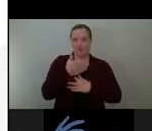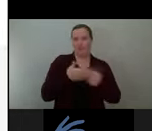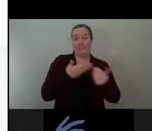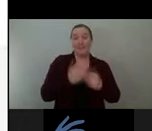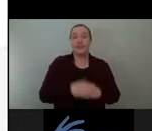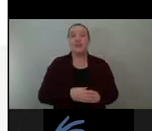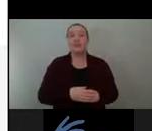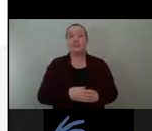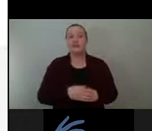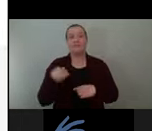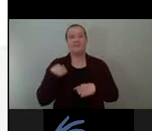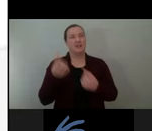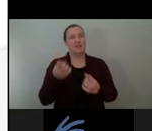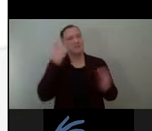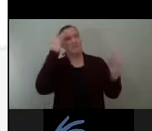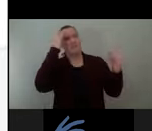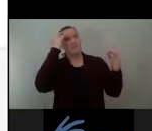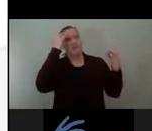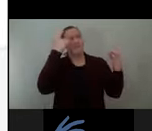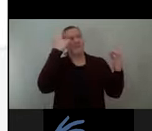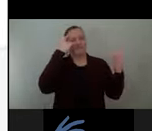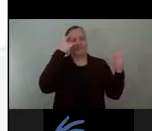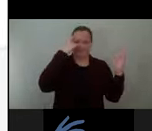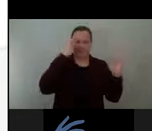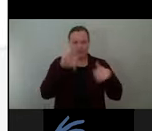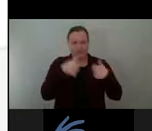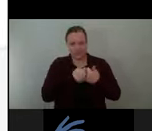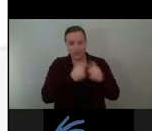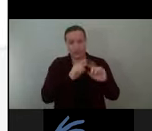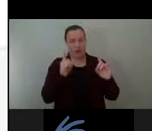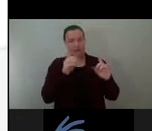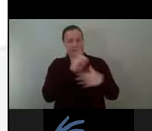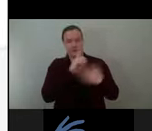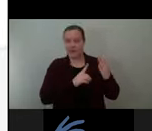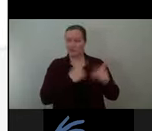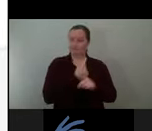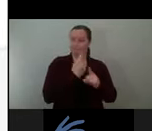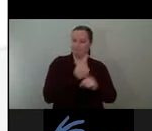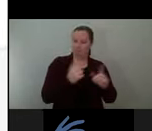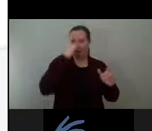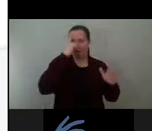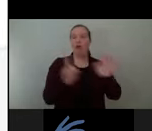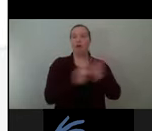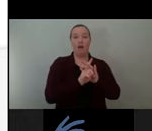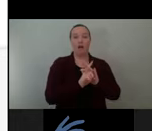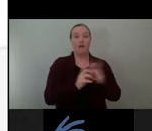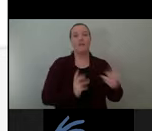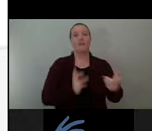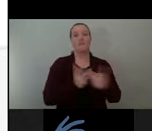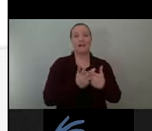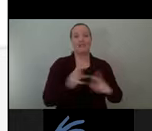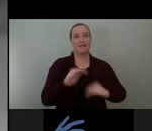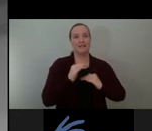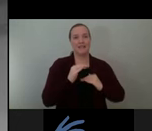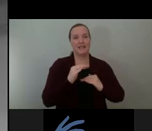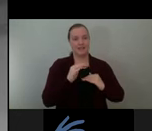but we always believed that once we would land on the final right design idea, it would work with the limitations and use them as a launching point for something